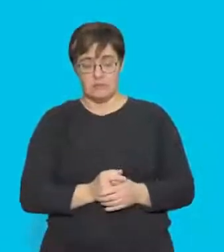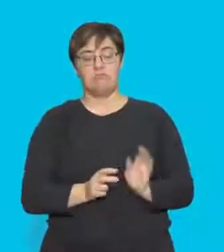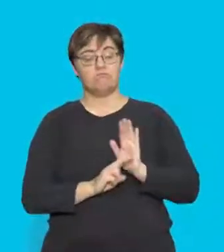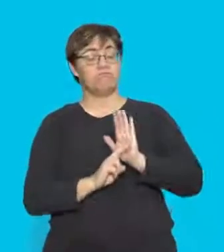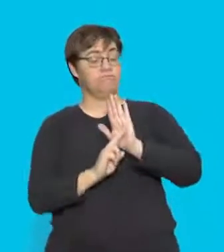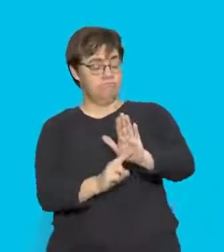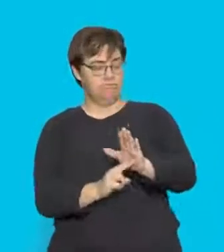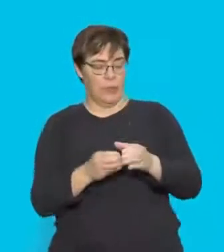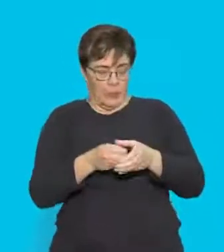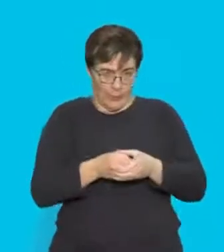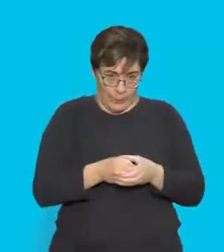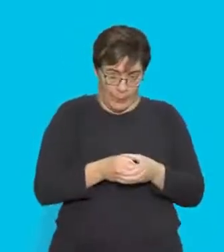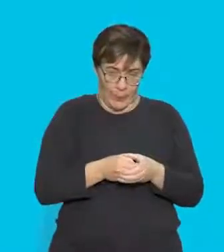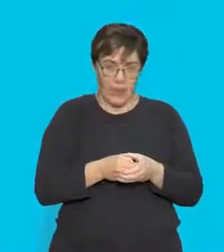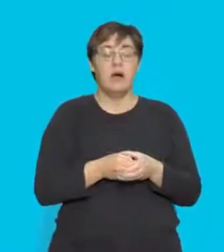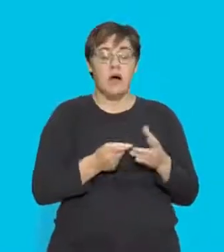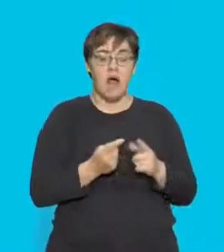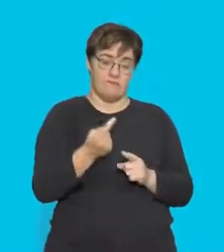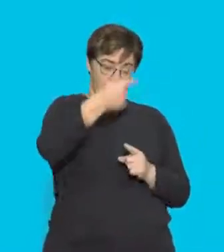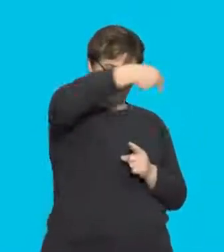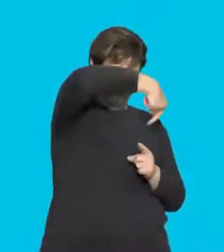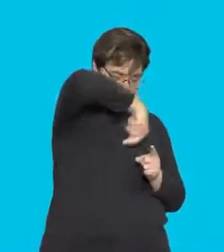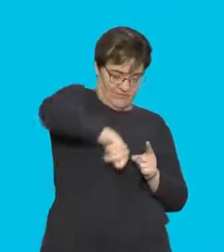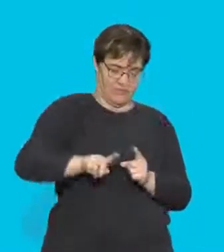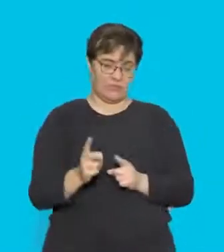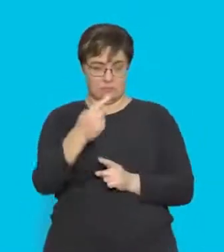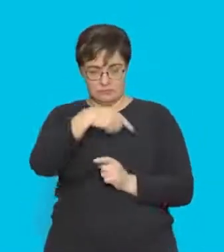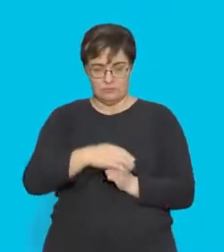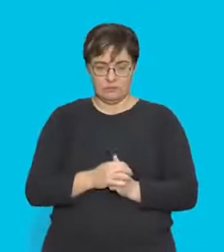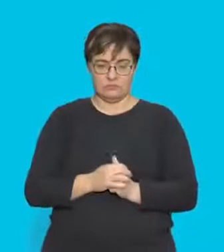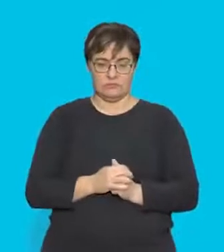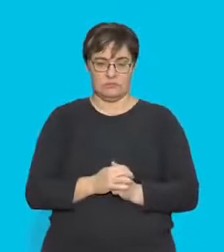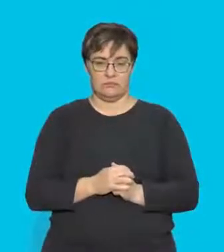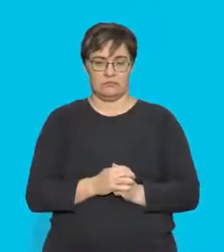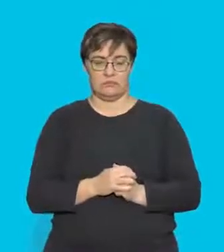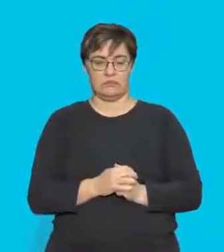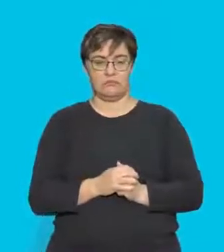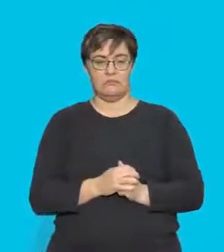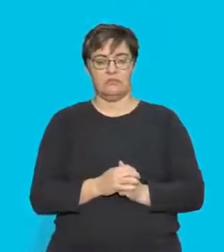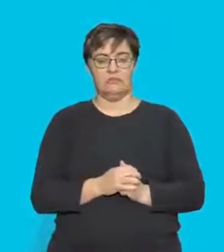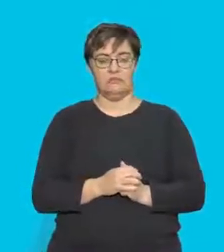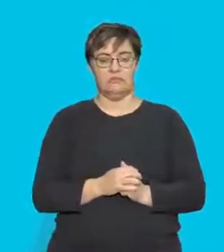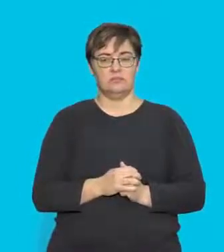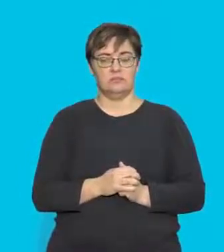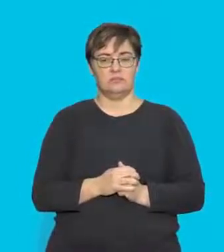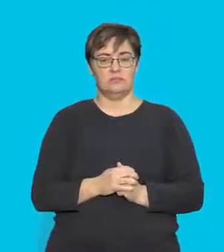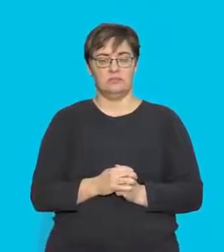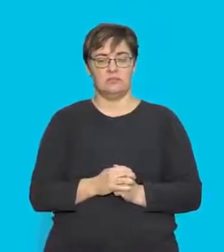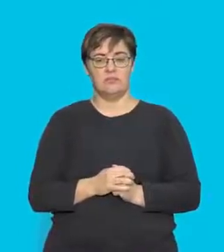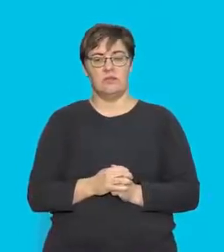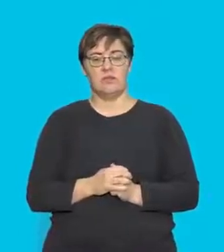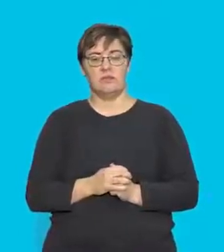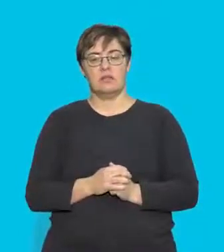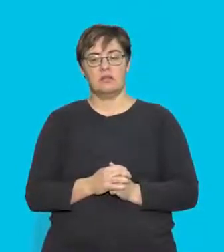this representation, notice the direction here is anti-clockwise. It's coming out towards you.